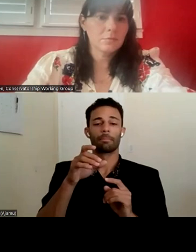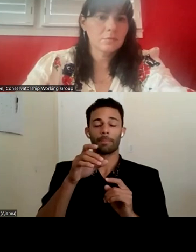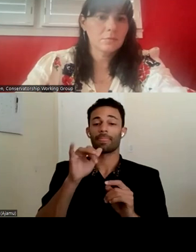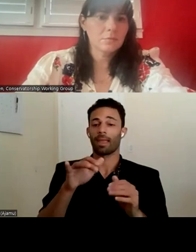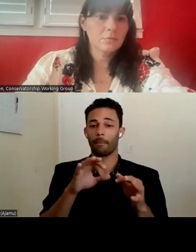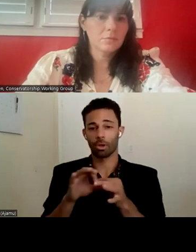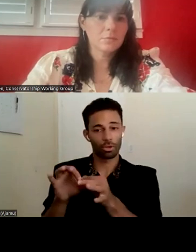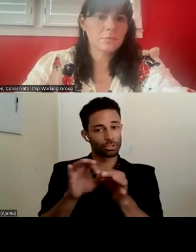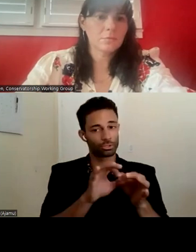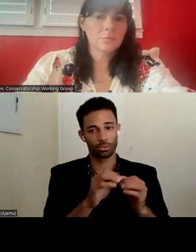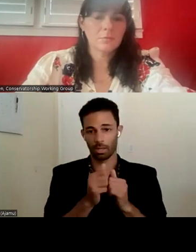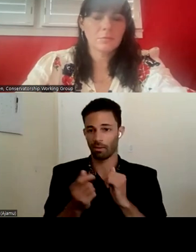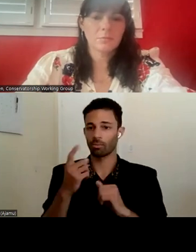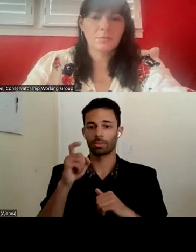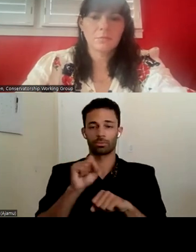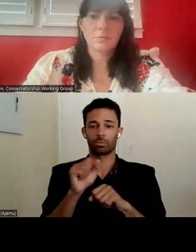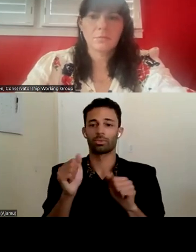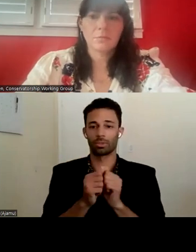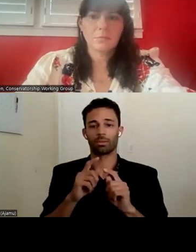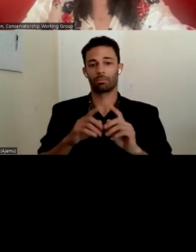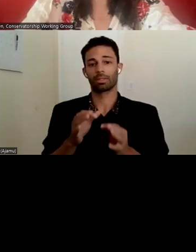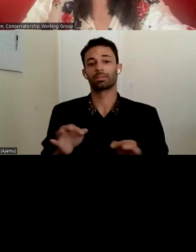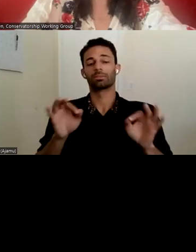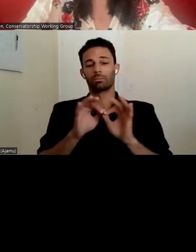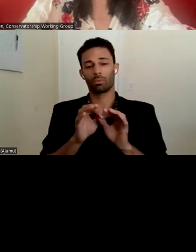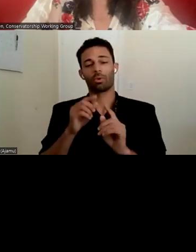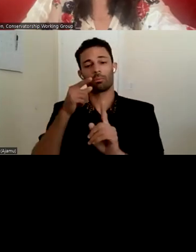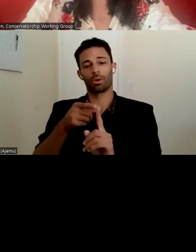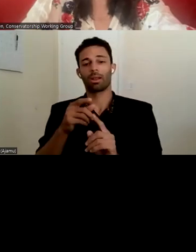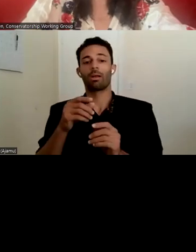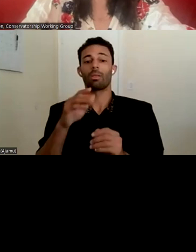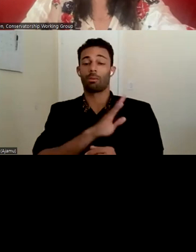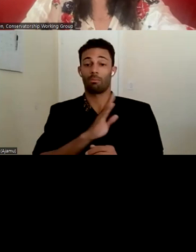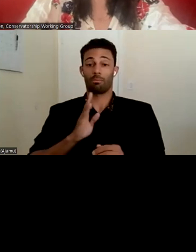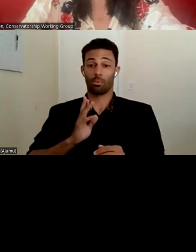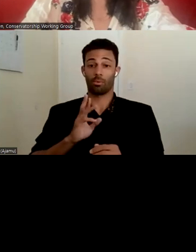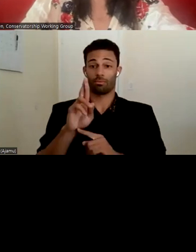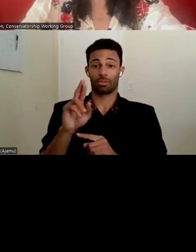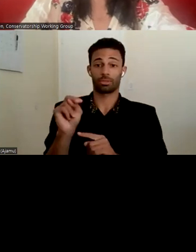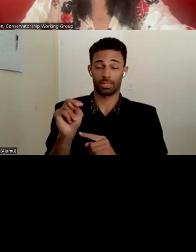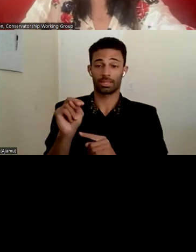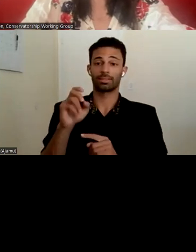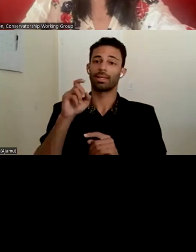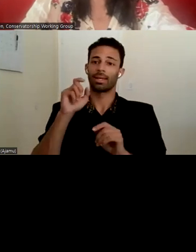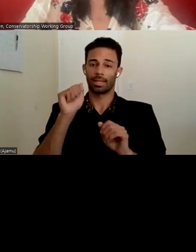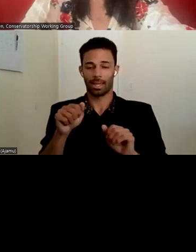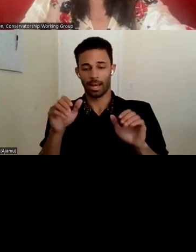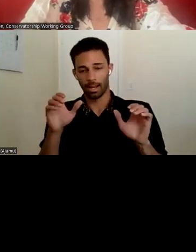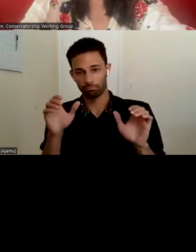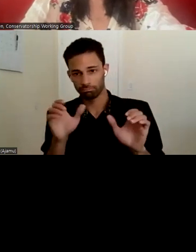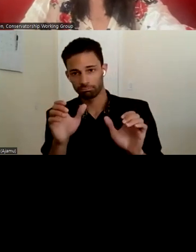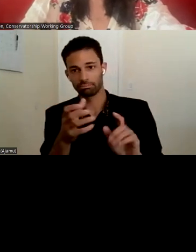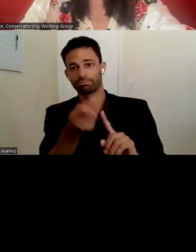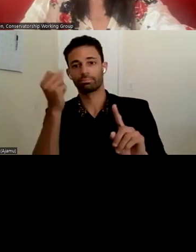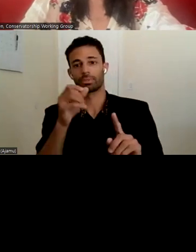But it's important to point out that the Board of Registered Nursing is the only one that can take action against the individual's license if